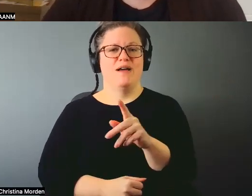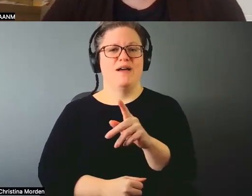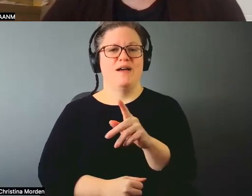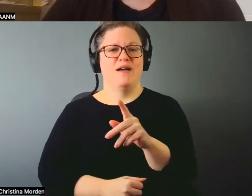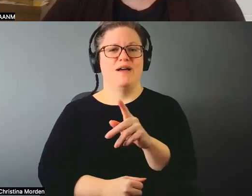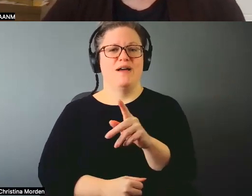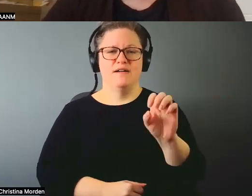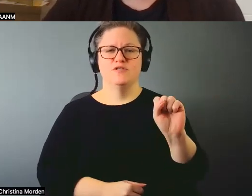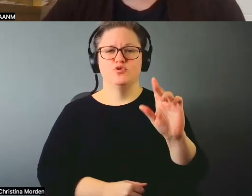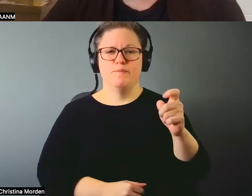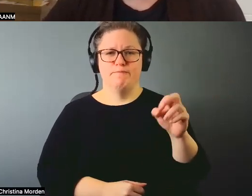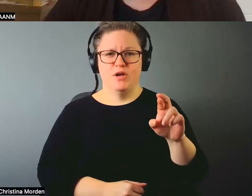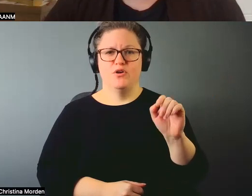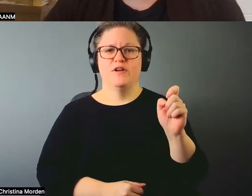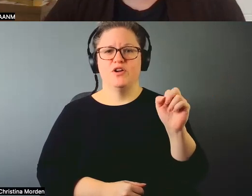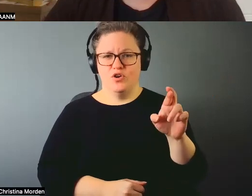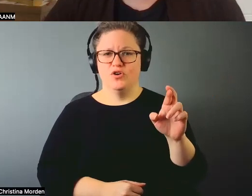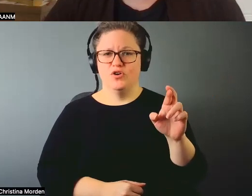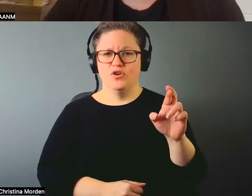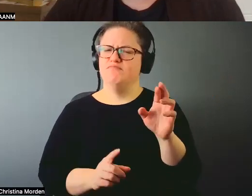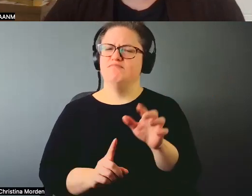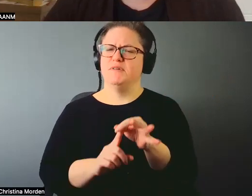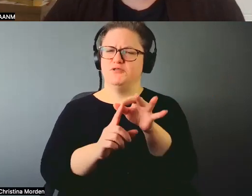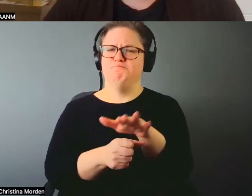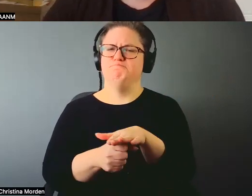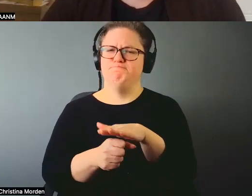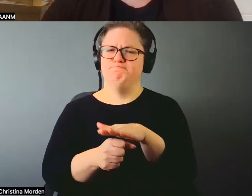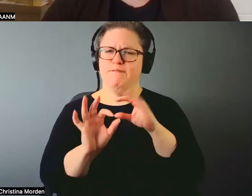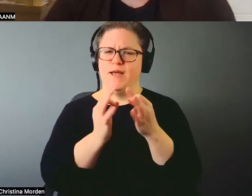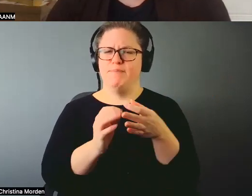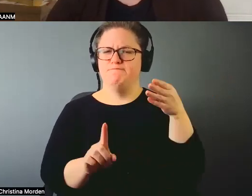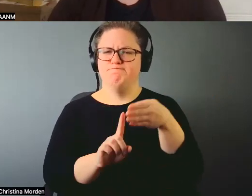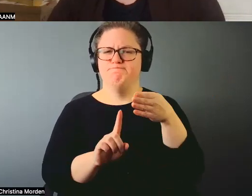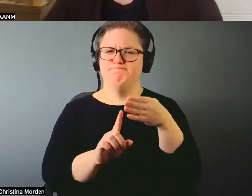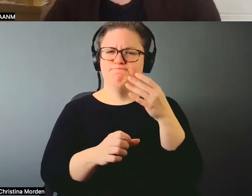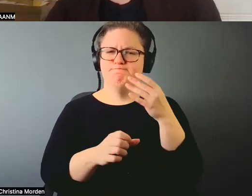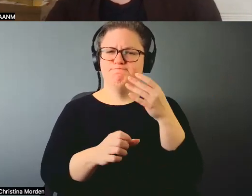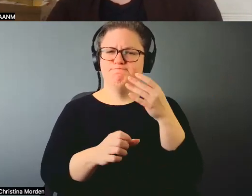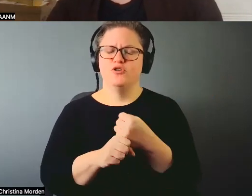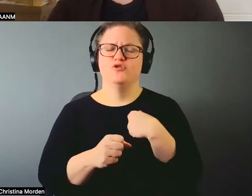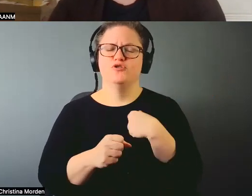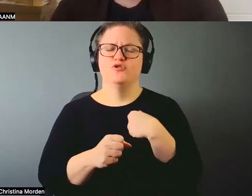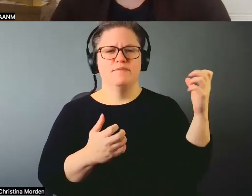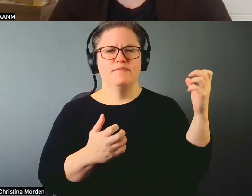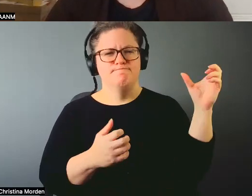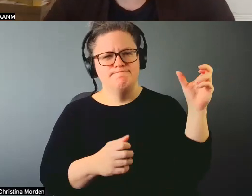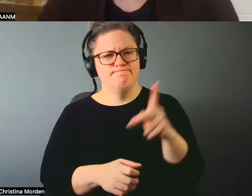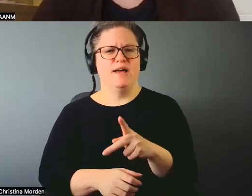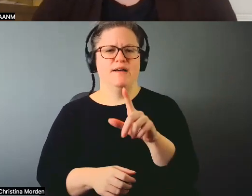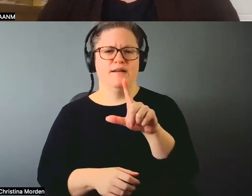And just really, like, experience, could I travel like that?